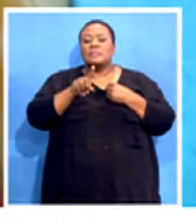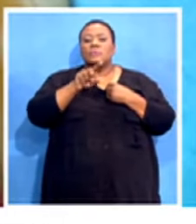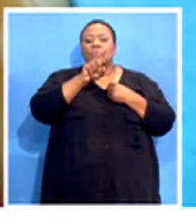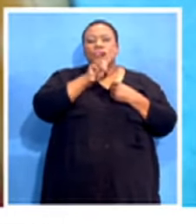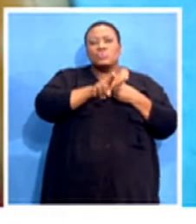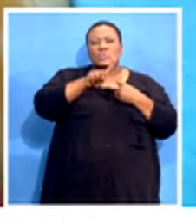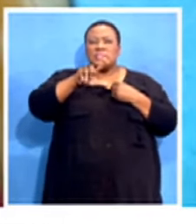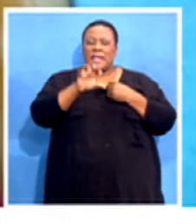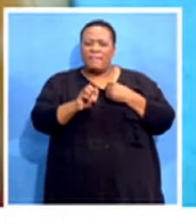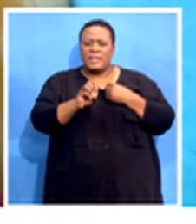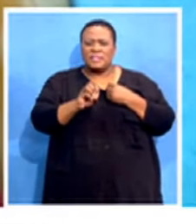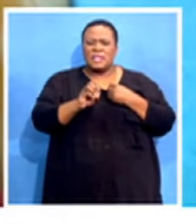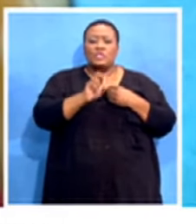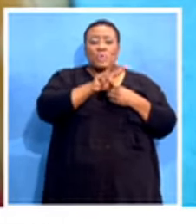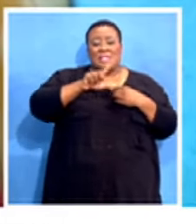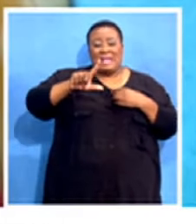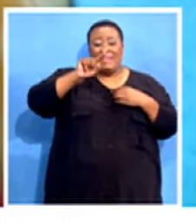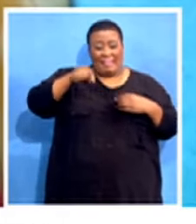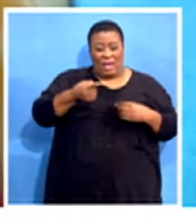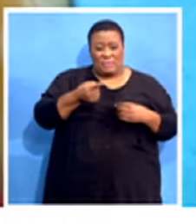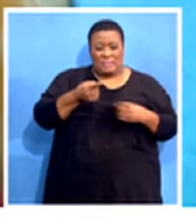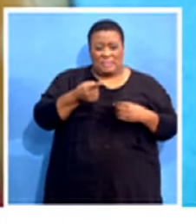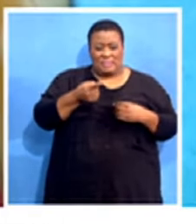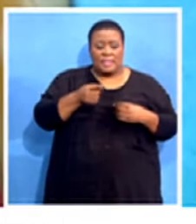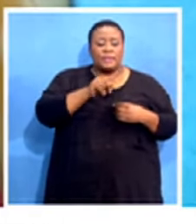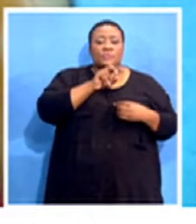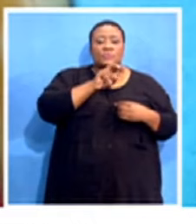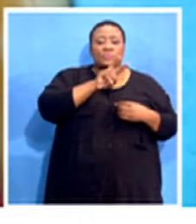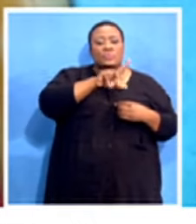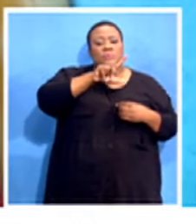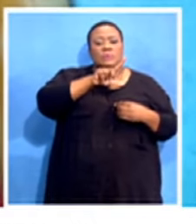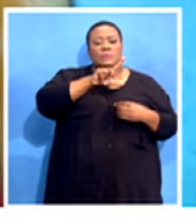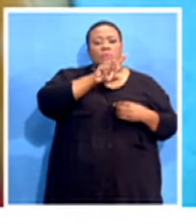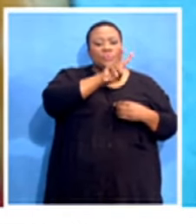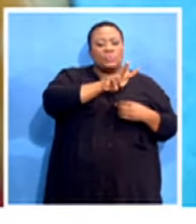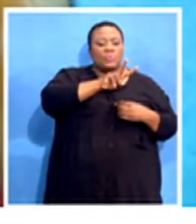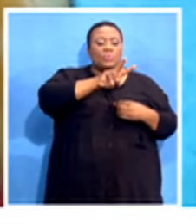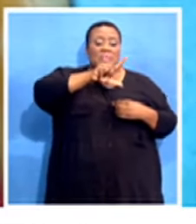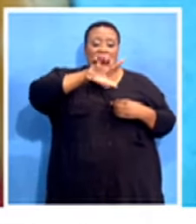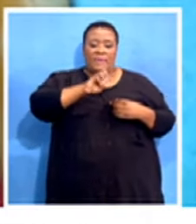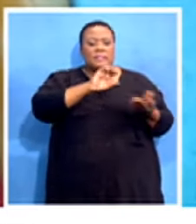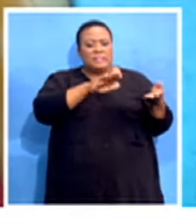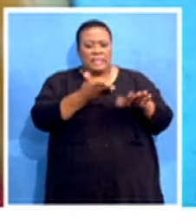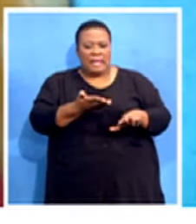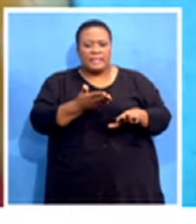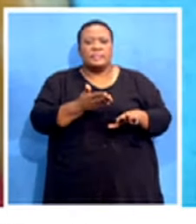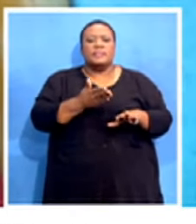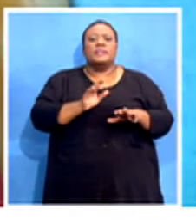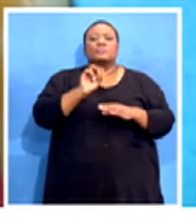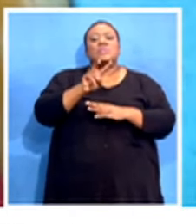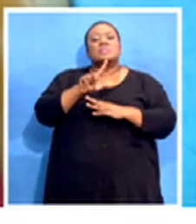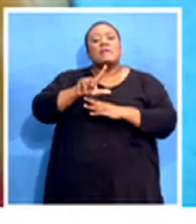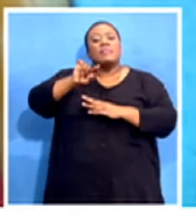27,000 have contracted the disease. But overall, in all that, the time of COVID